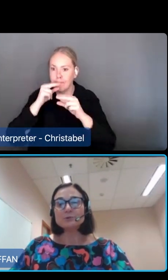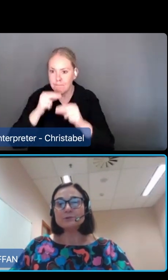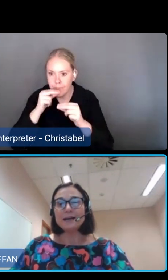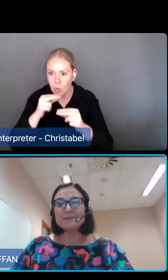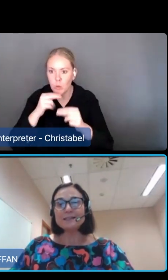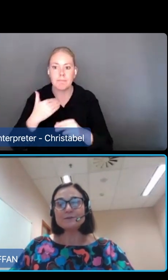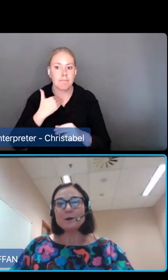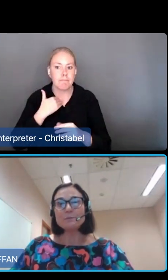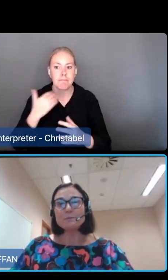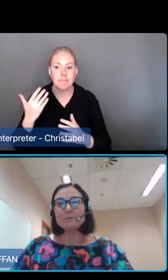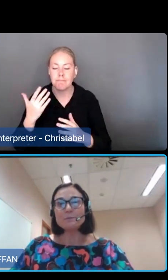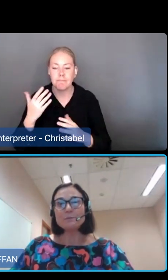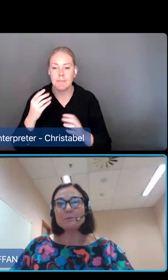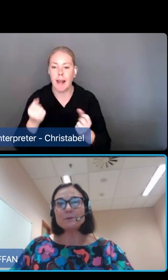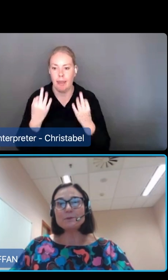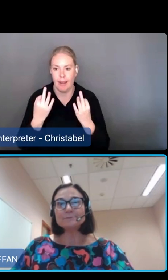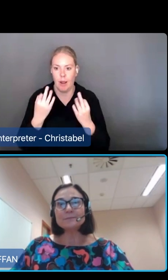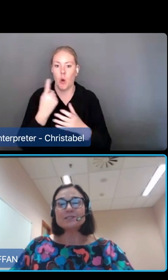as possible at the end of the webinar.